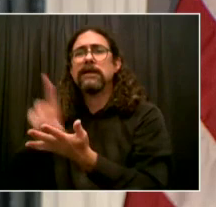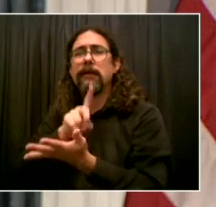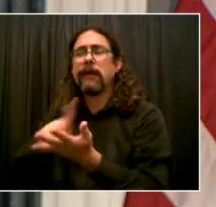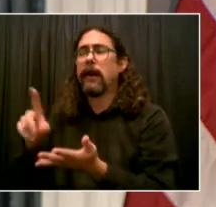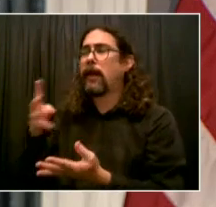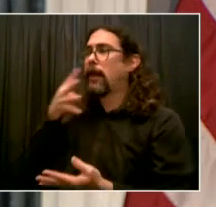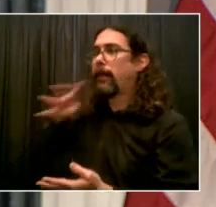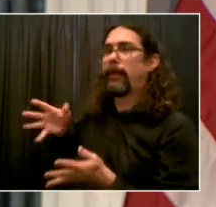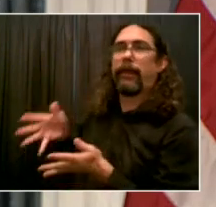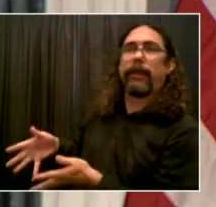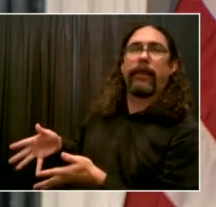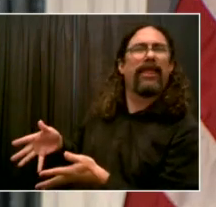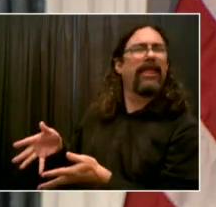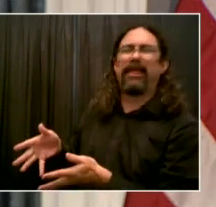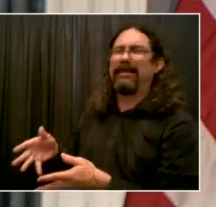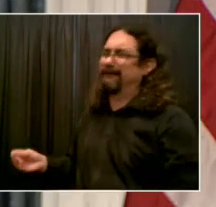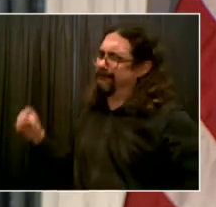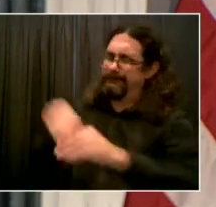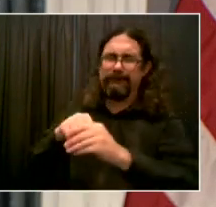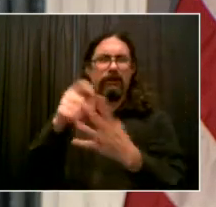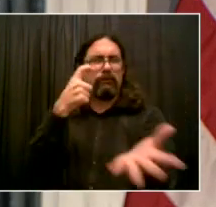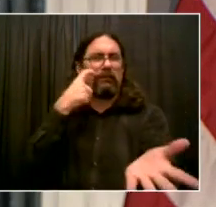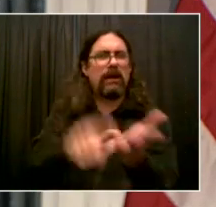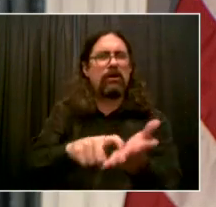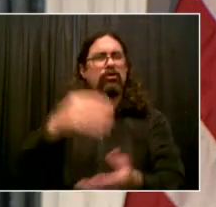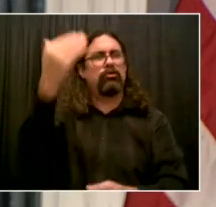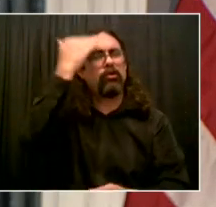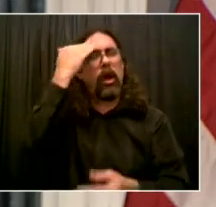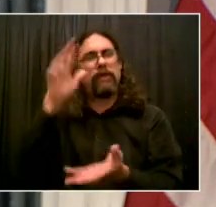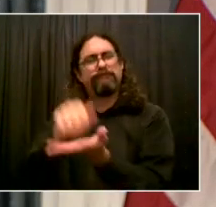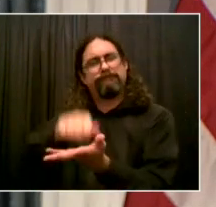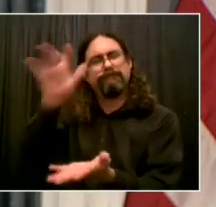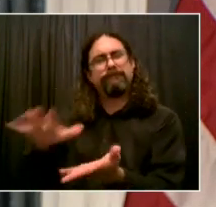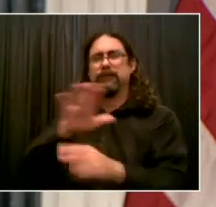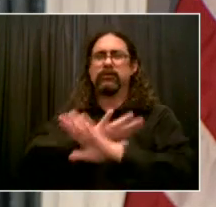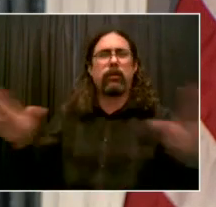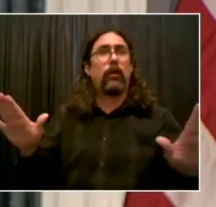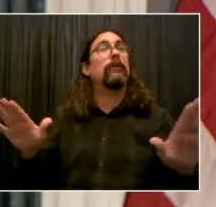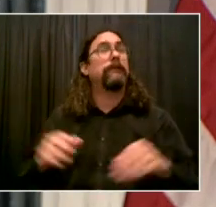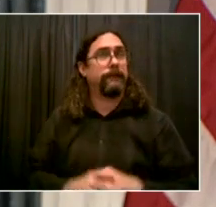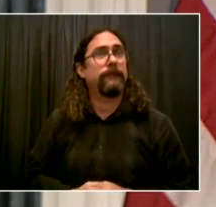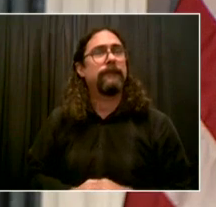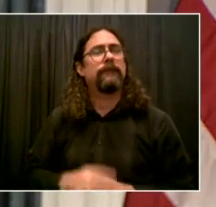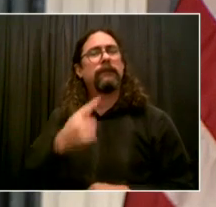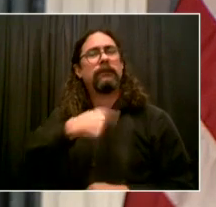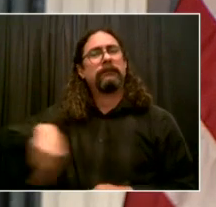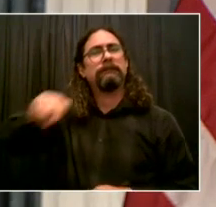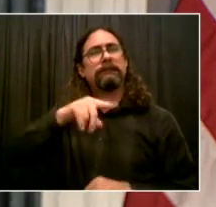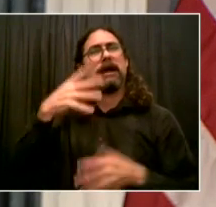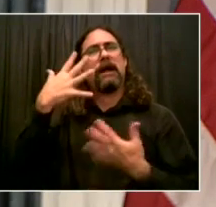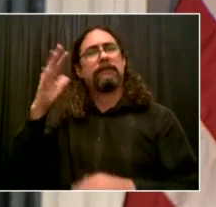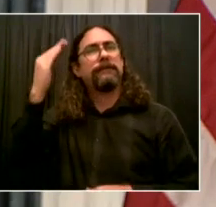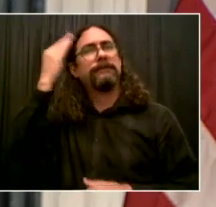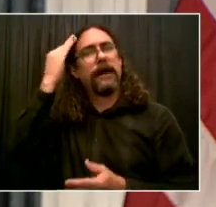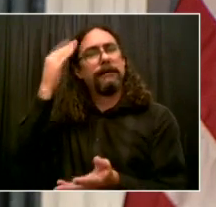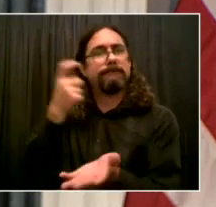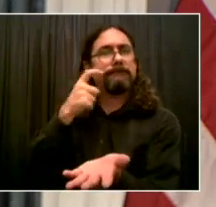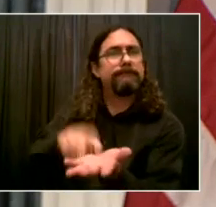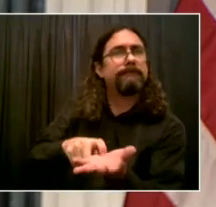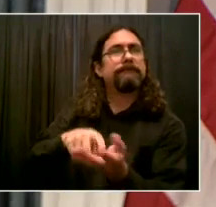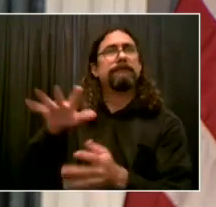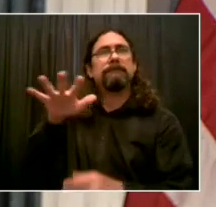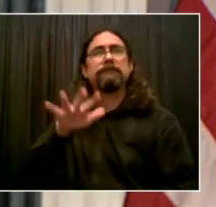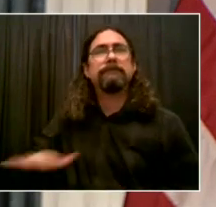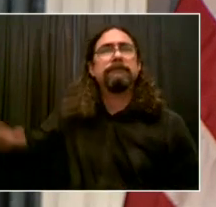the pandemic, from Soundview to Sunset Park and from Port Richmond to Richmond Hill. The future of public health